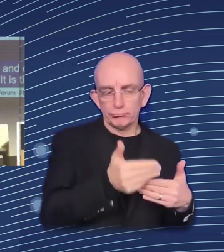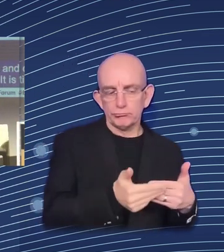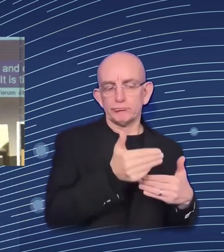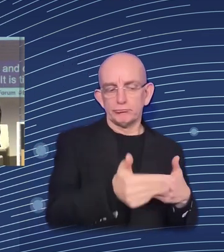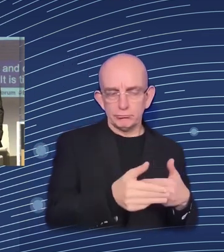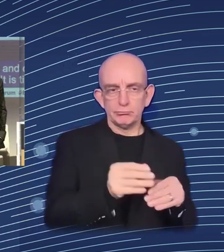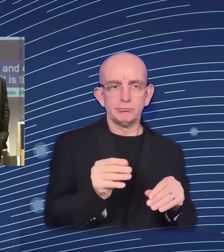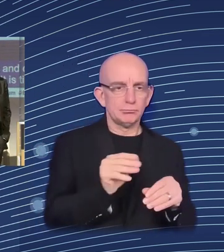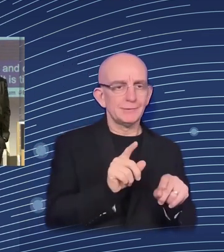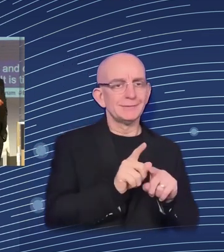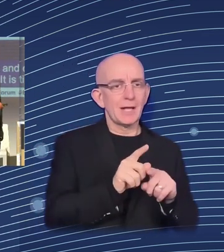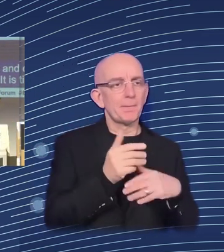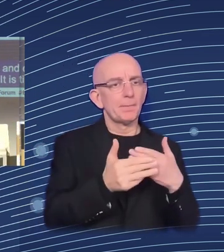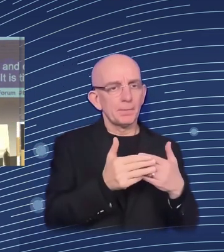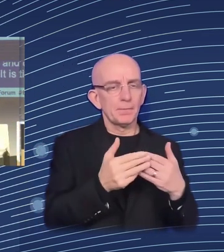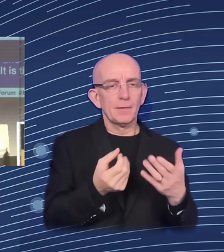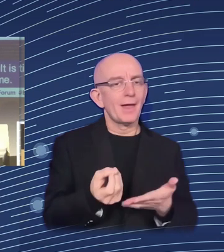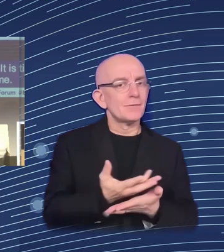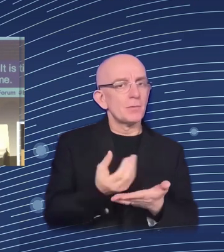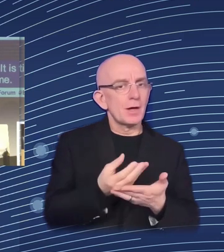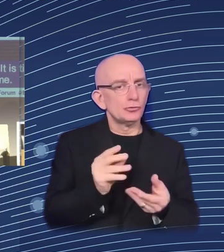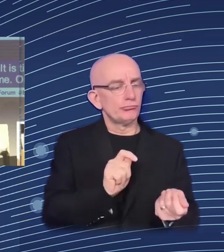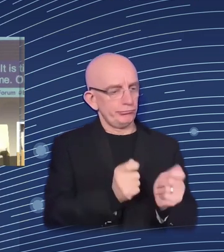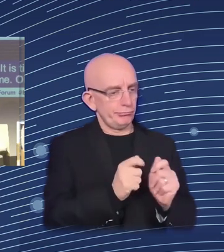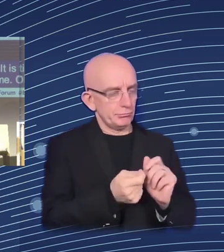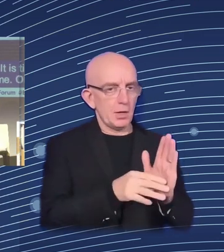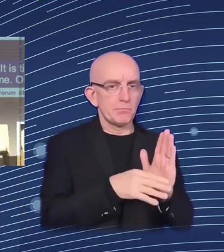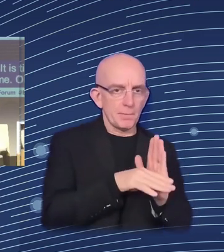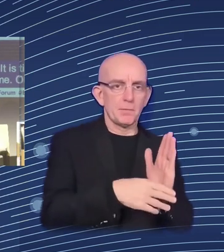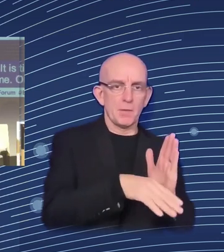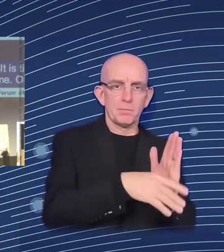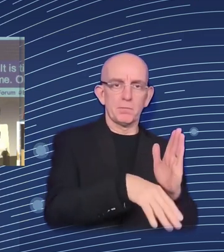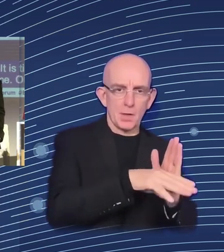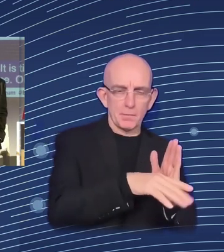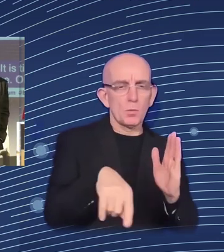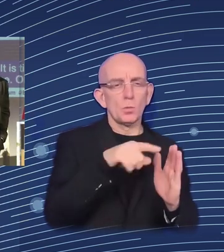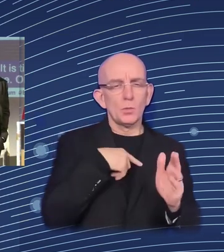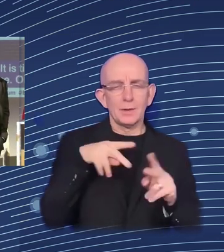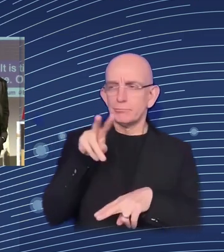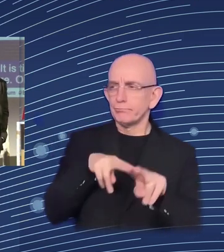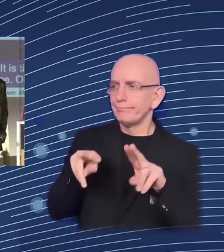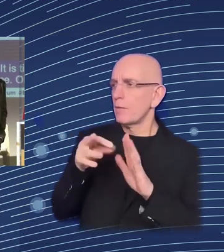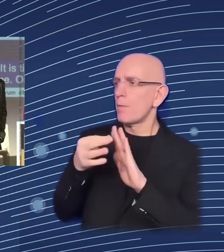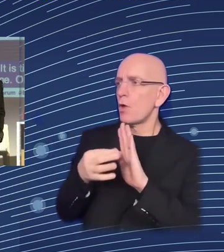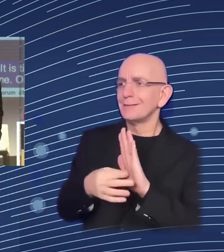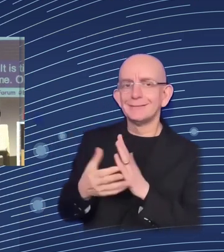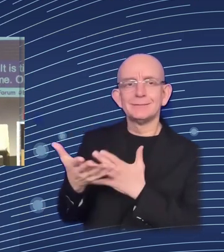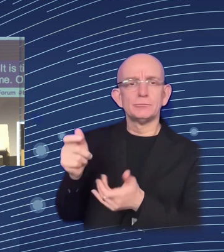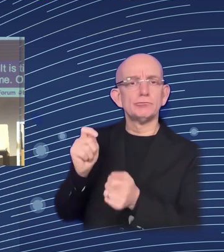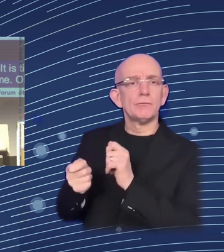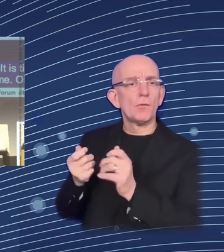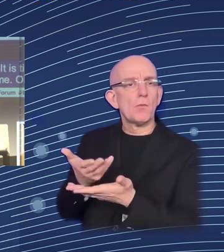nearly real time, okay? For instance, we are in 2023, Euromod already has the 2003